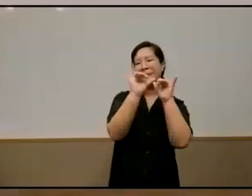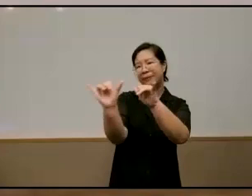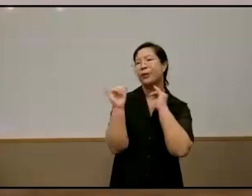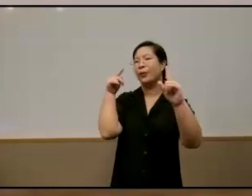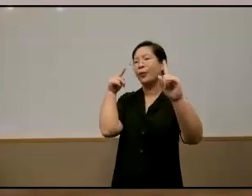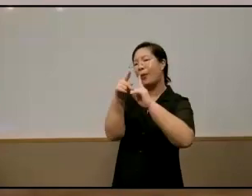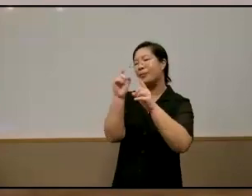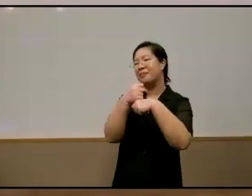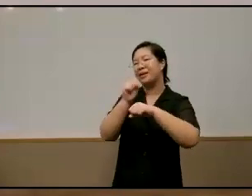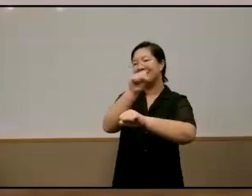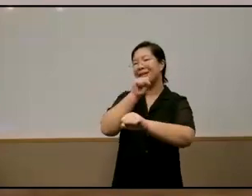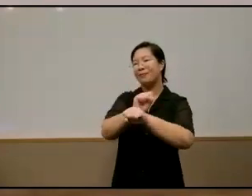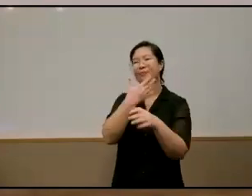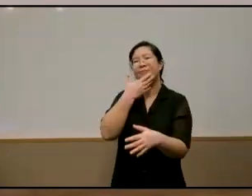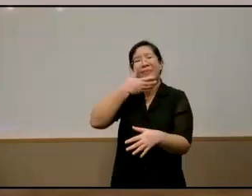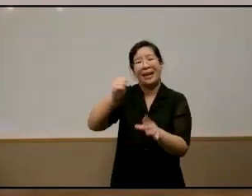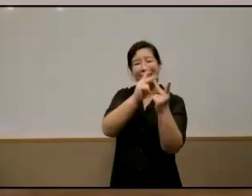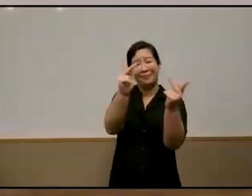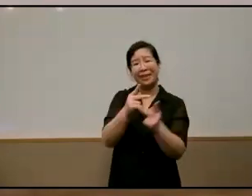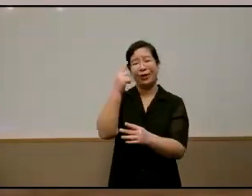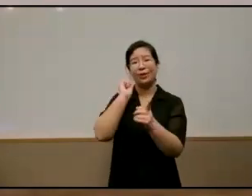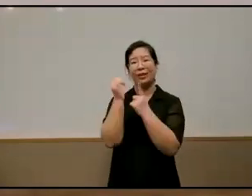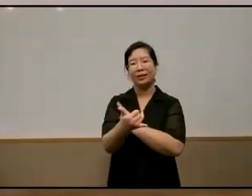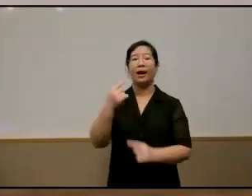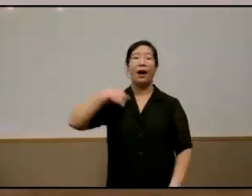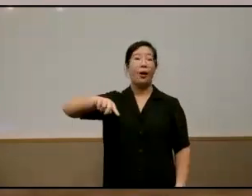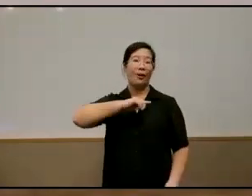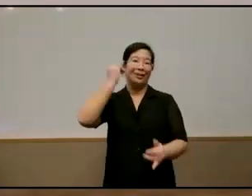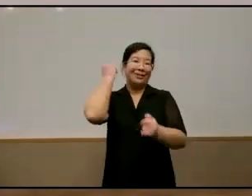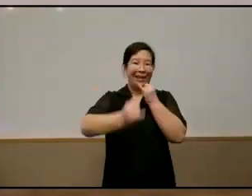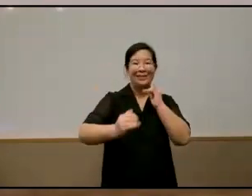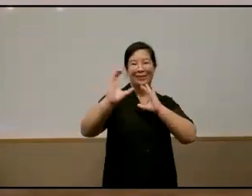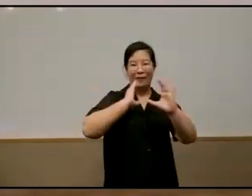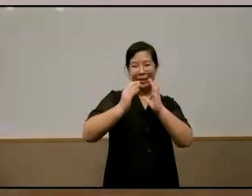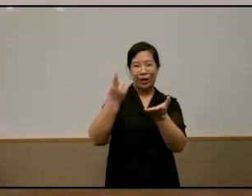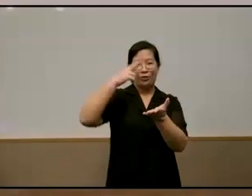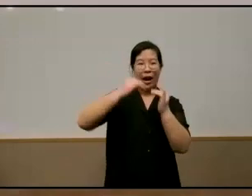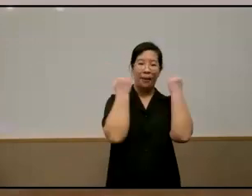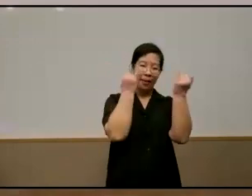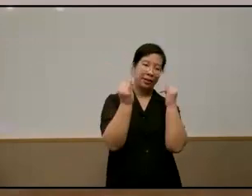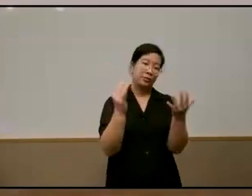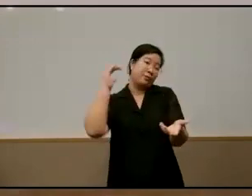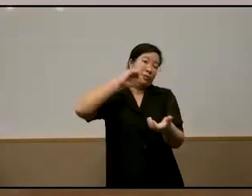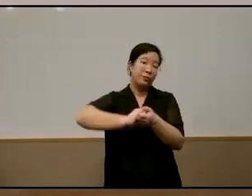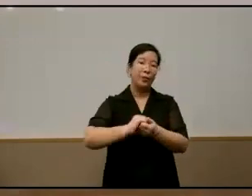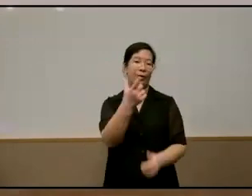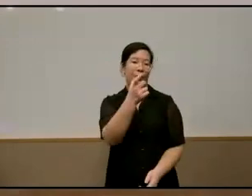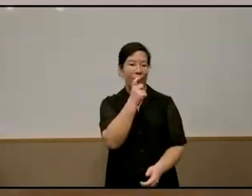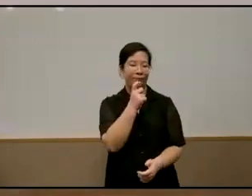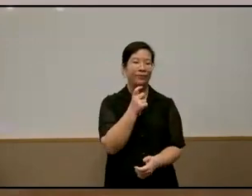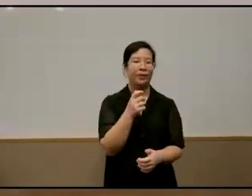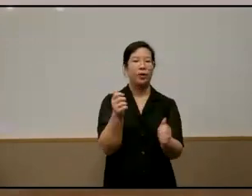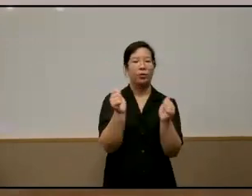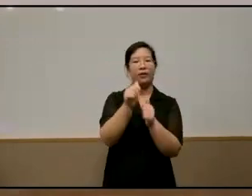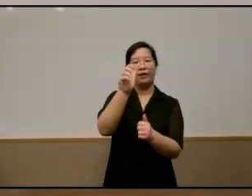singapore a better place and society our last conversations reimagined was a collaboration with